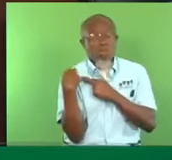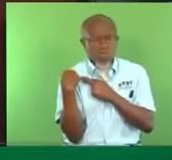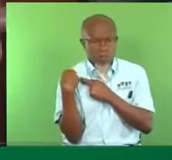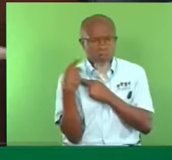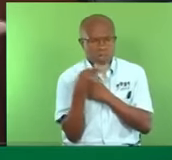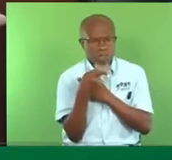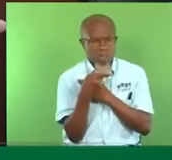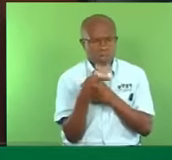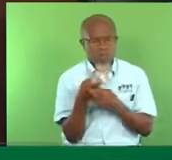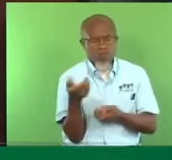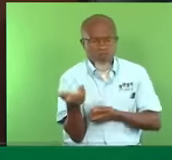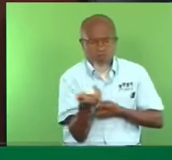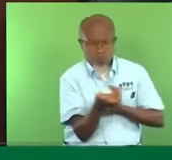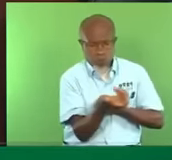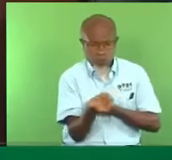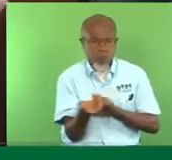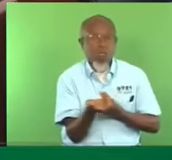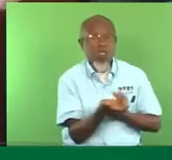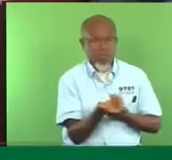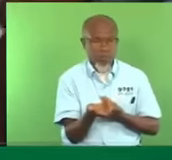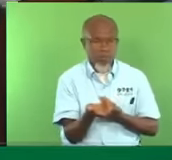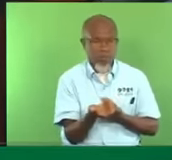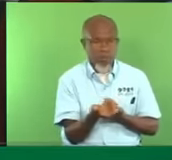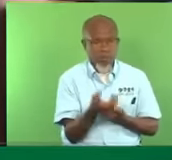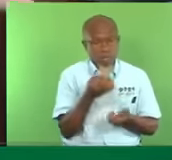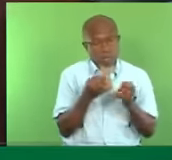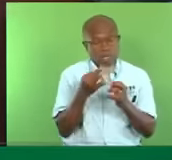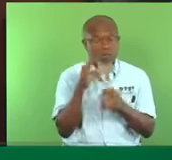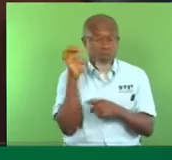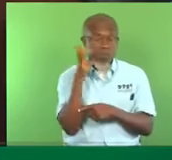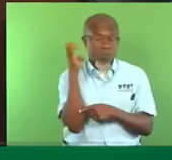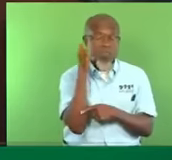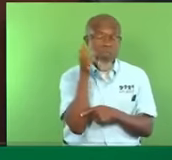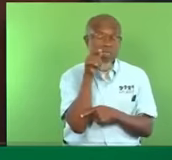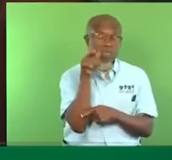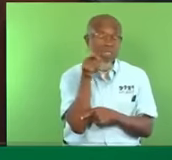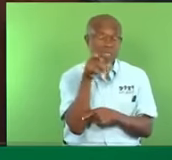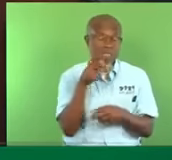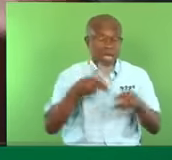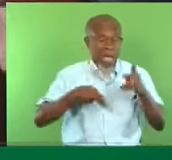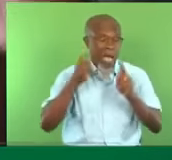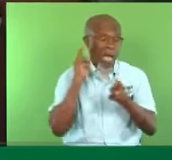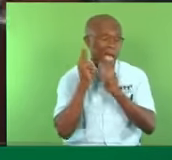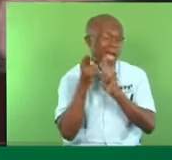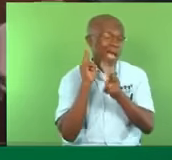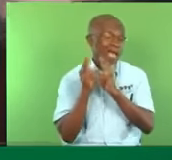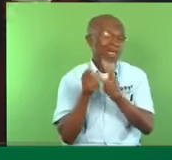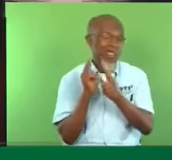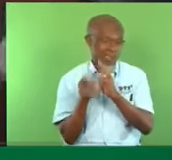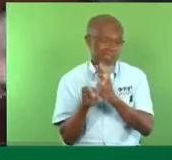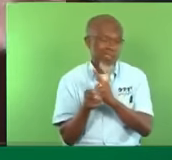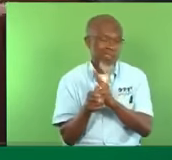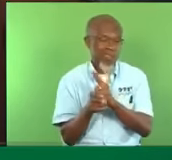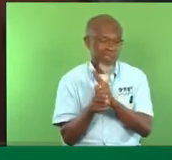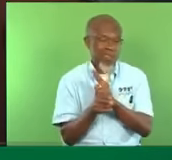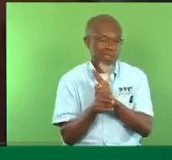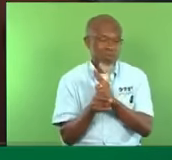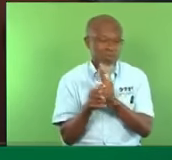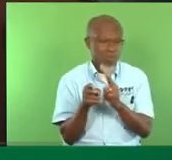They go together. There's an emergency on the highway. There's a killing, a murder. You ever notice it's police and ambulance and fire?